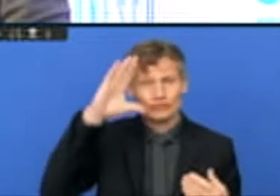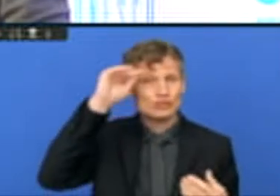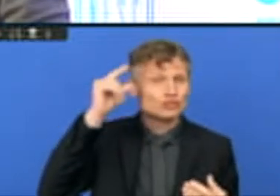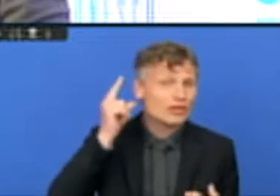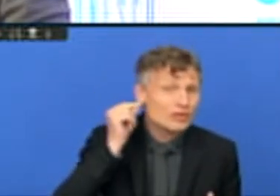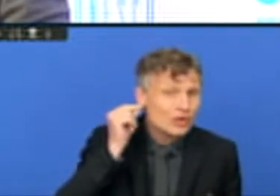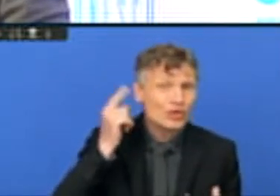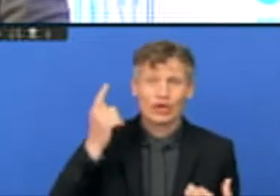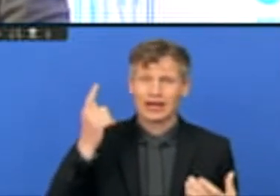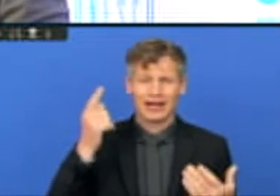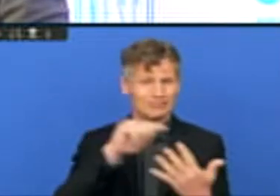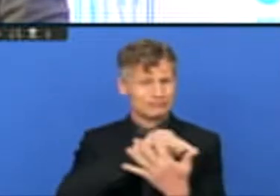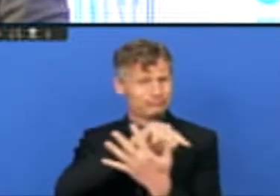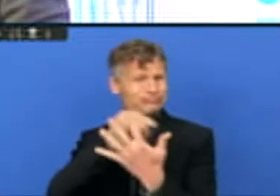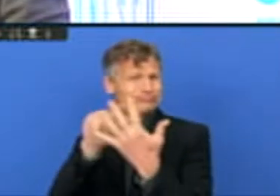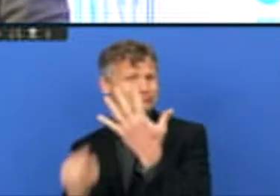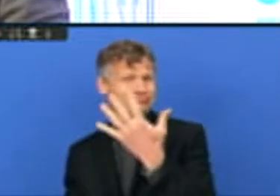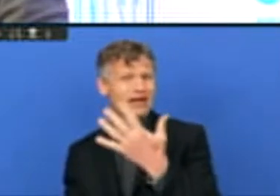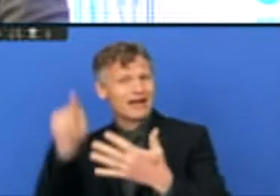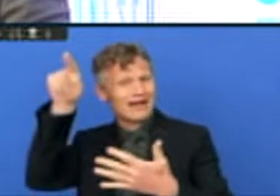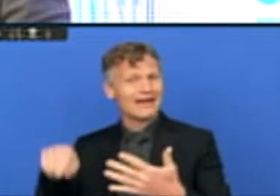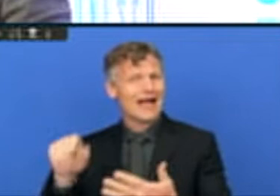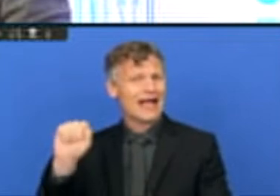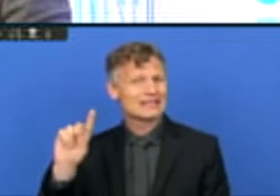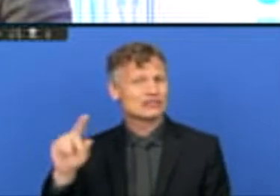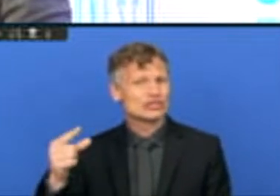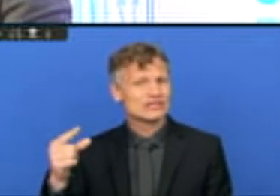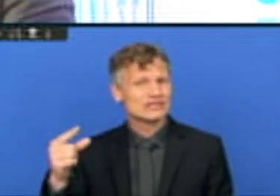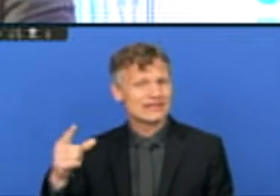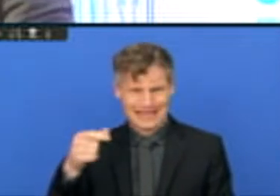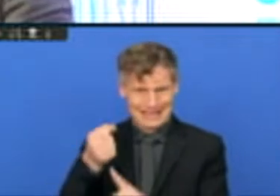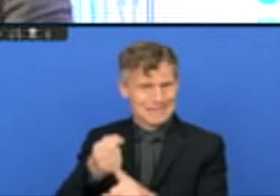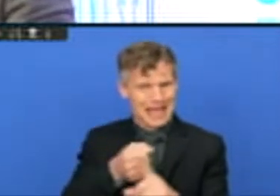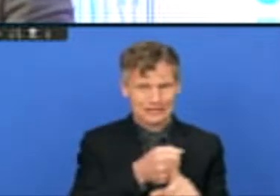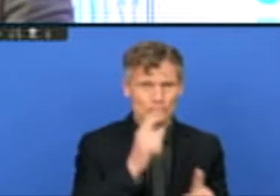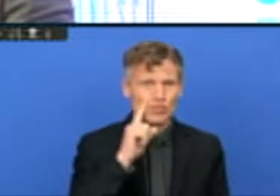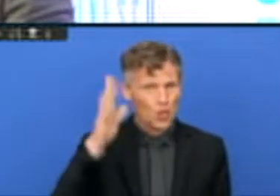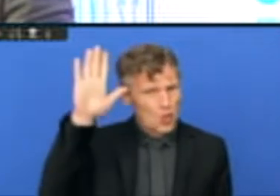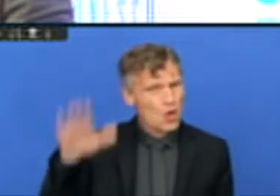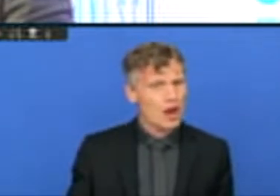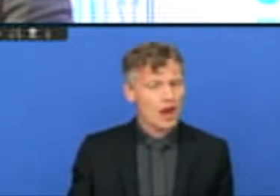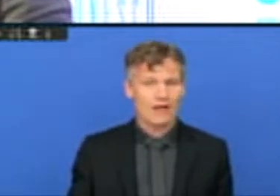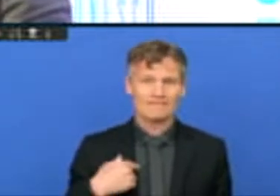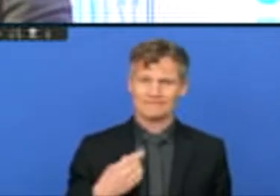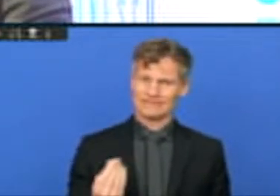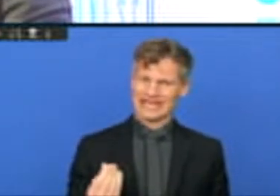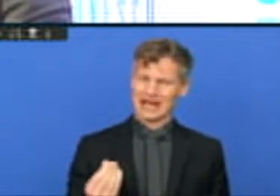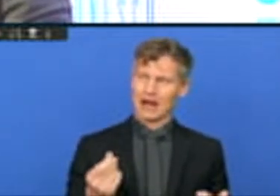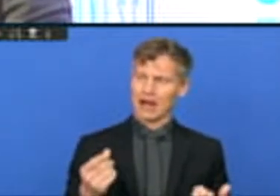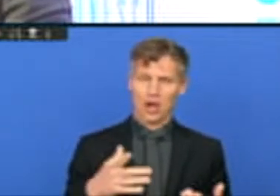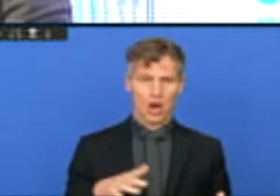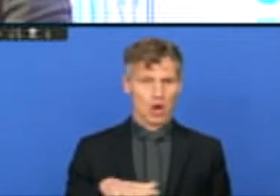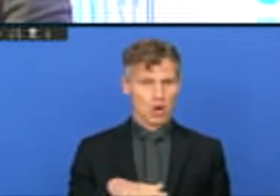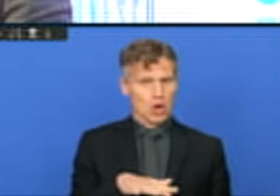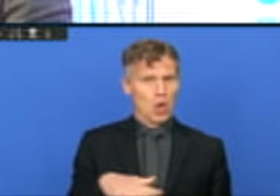17 SDG deliverables. And we think that if we can capture them at the local level, and we can